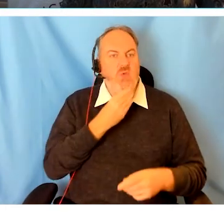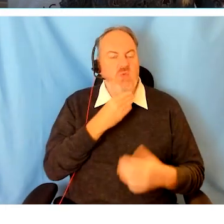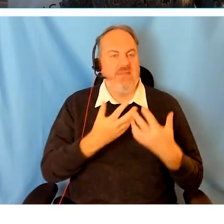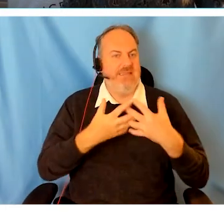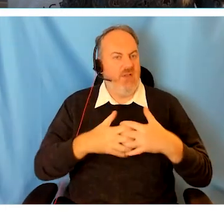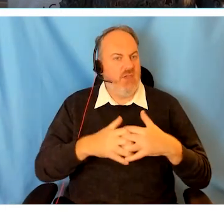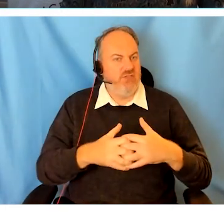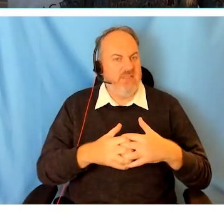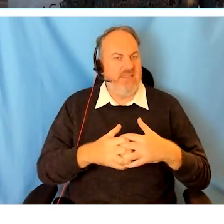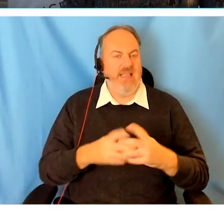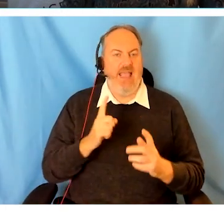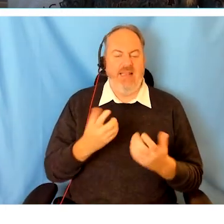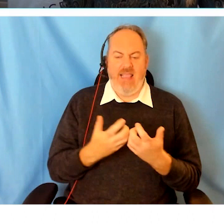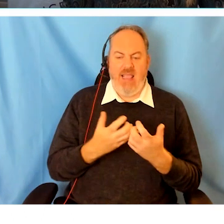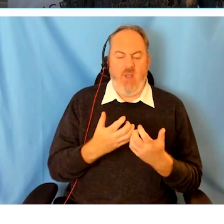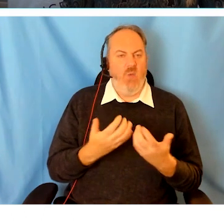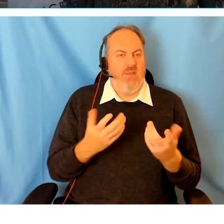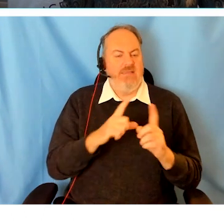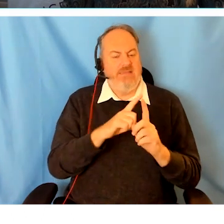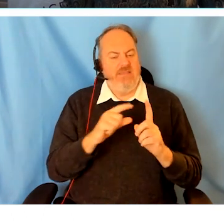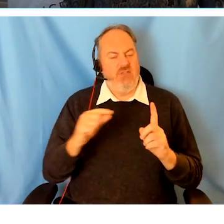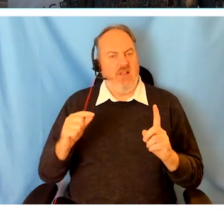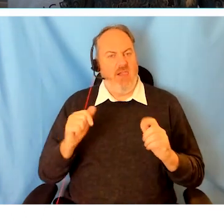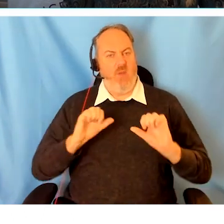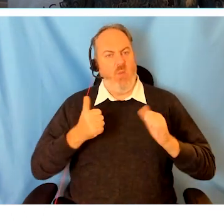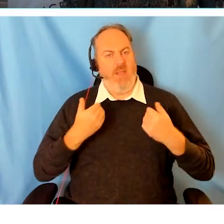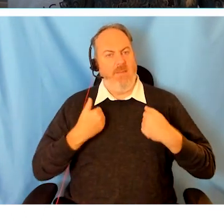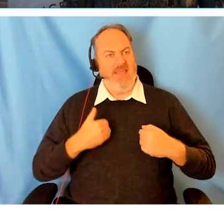digital well-being can sometimes be off-putting.